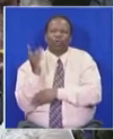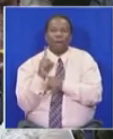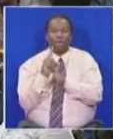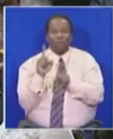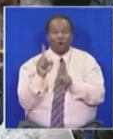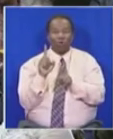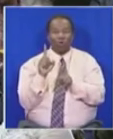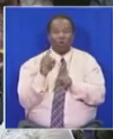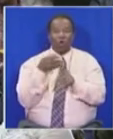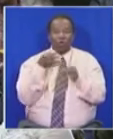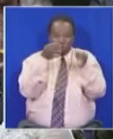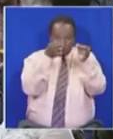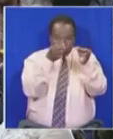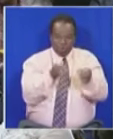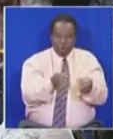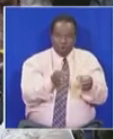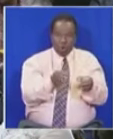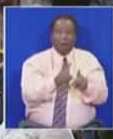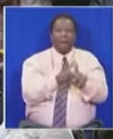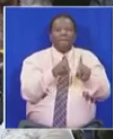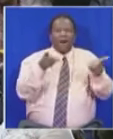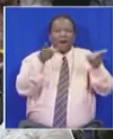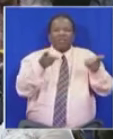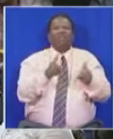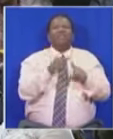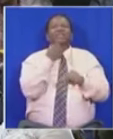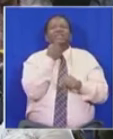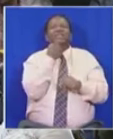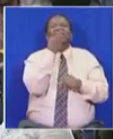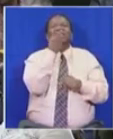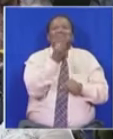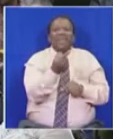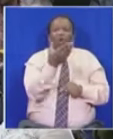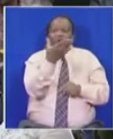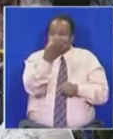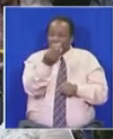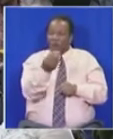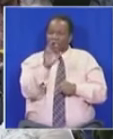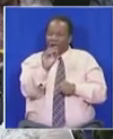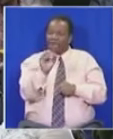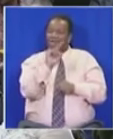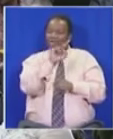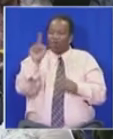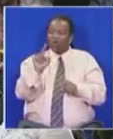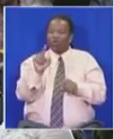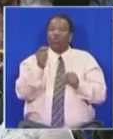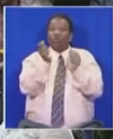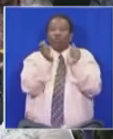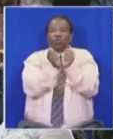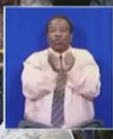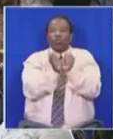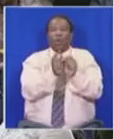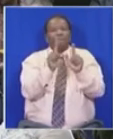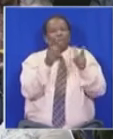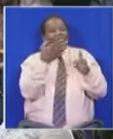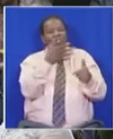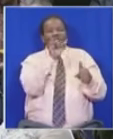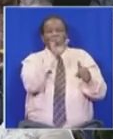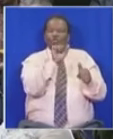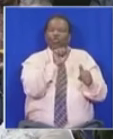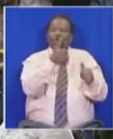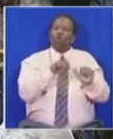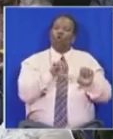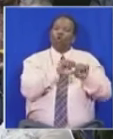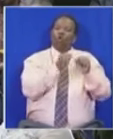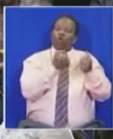Godrich. Because the procedure is like that you must rule on Godrich before you give him. You broke your own rules, so allow me to